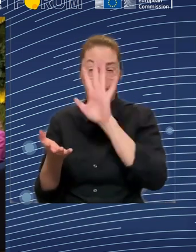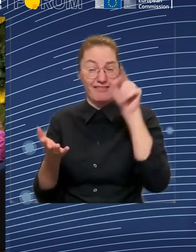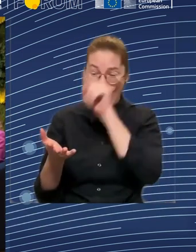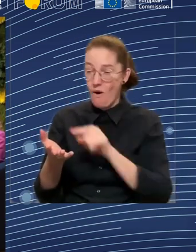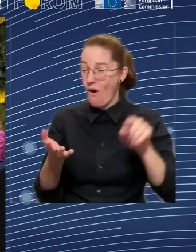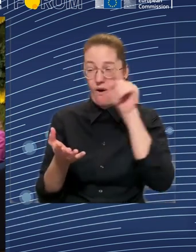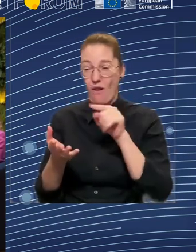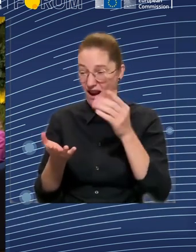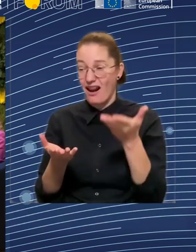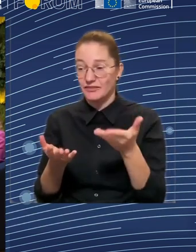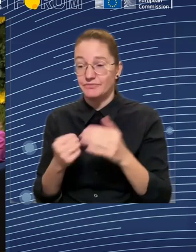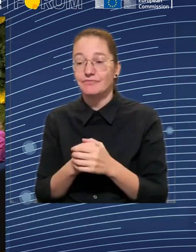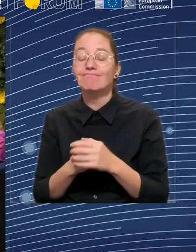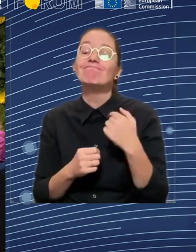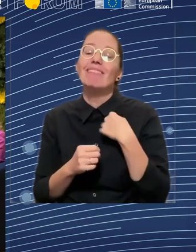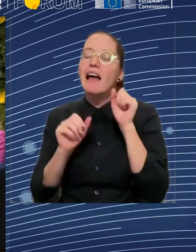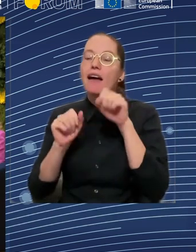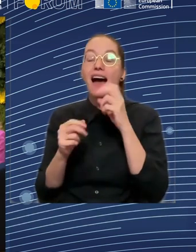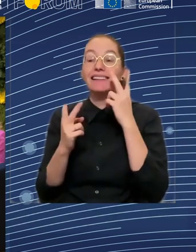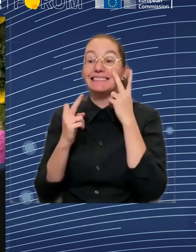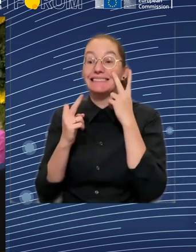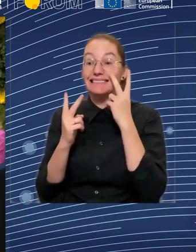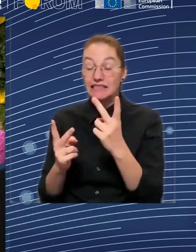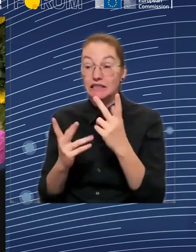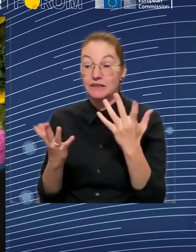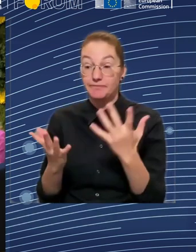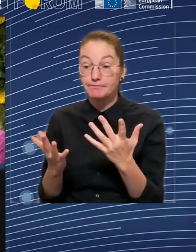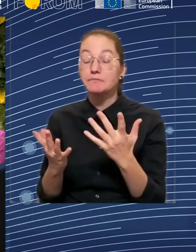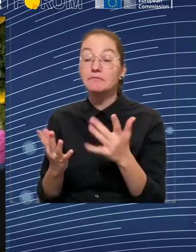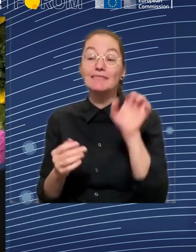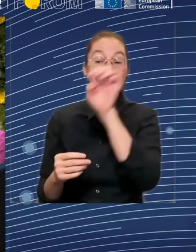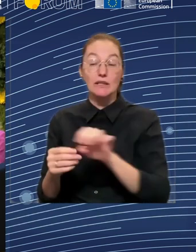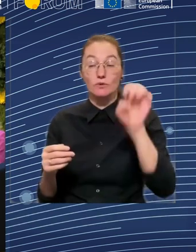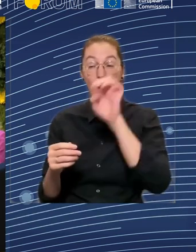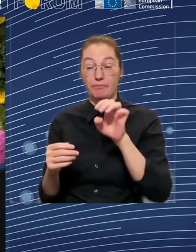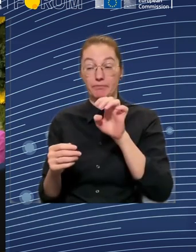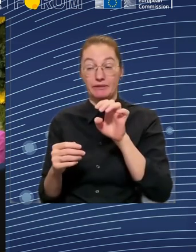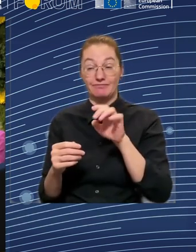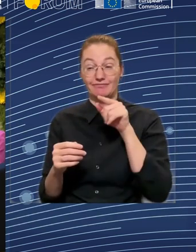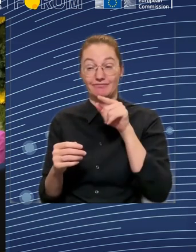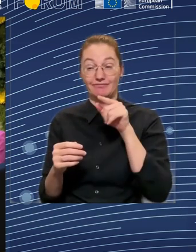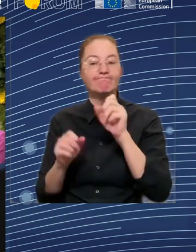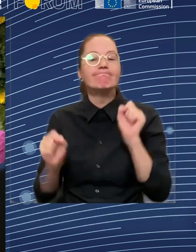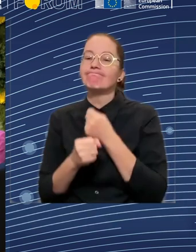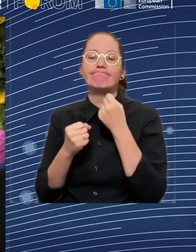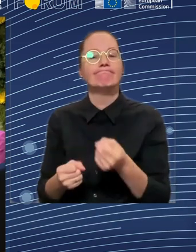social assistance because it looks fairly similar across countries. The problem is that it hardly does anything in terms of explaining